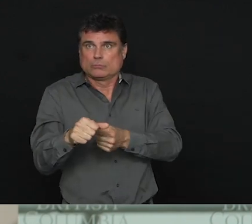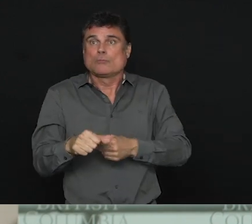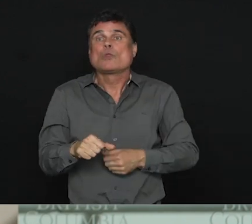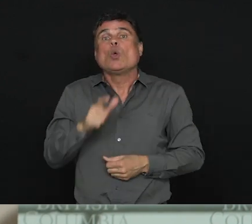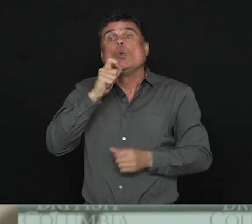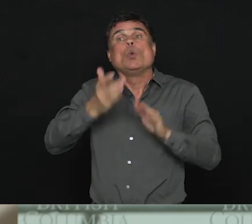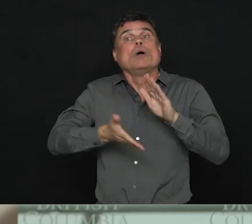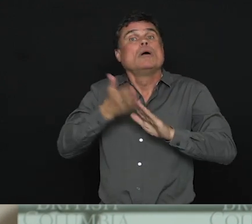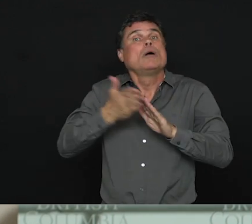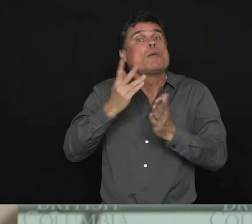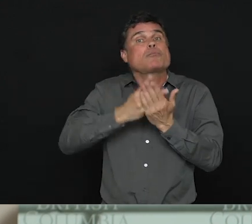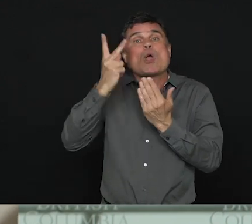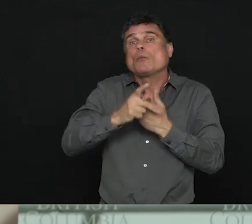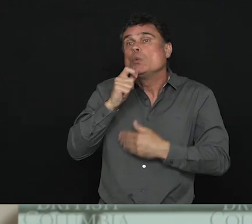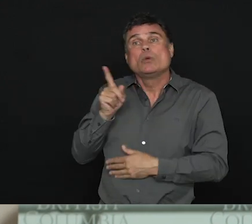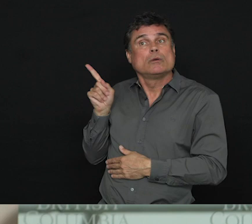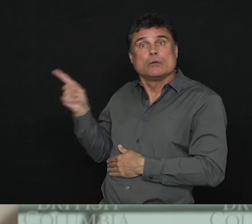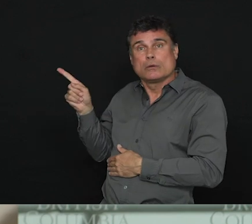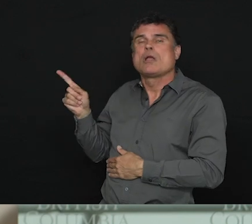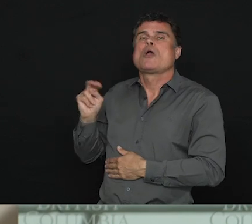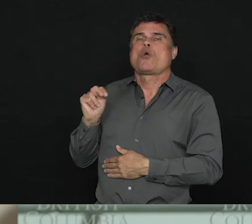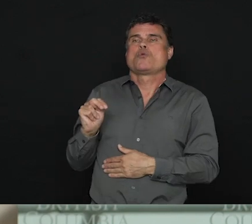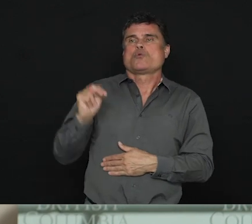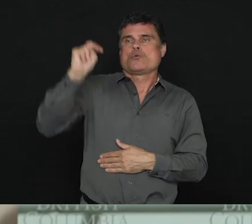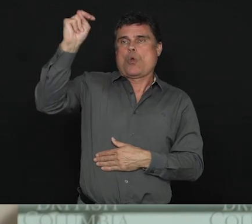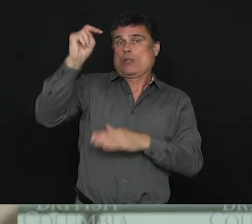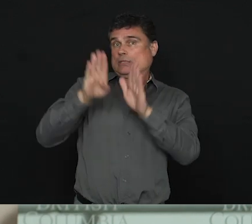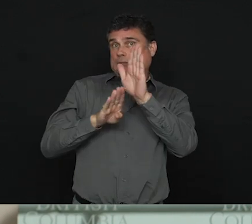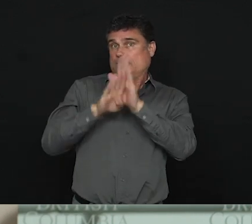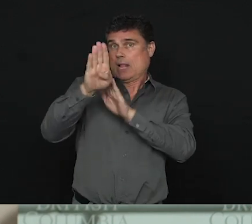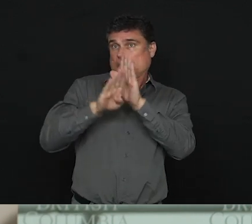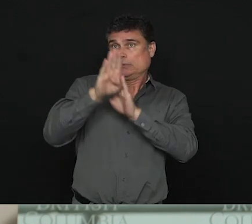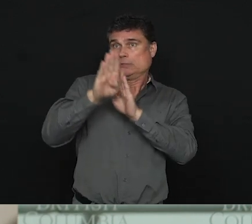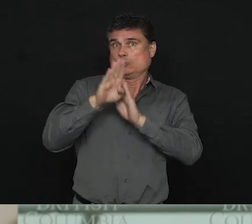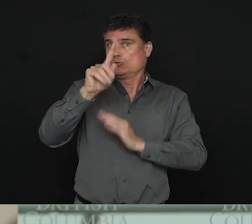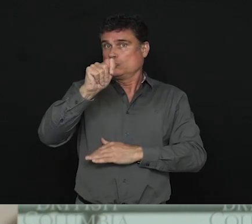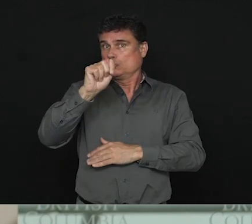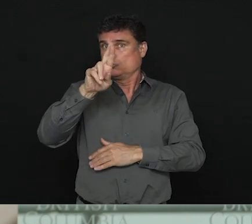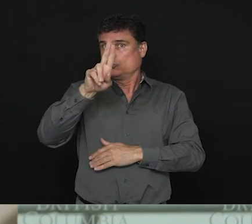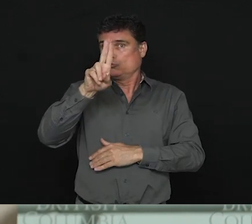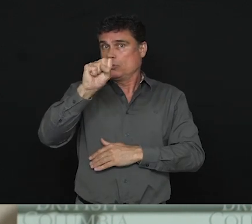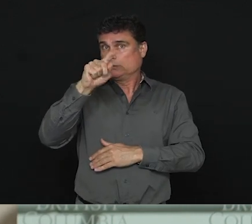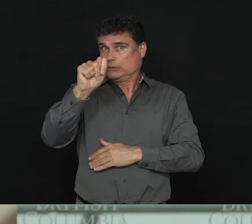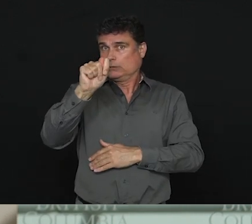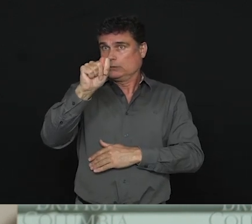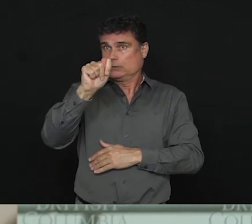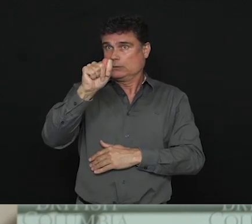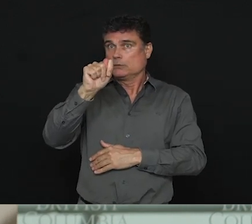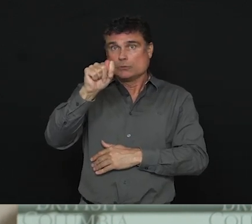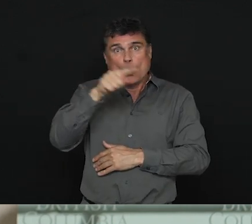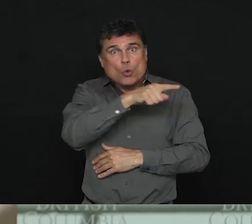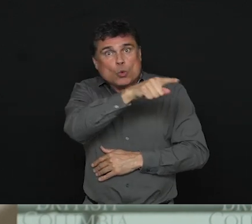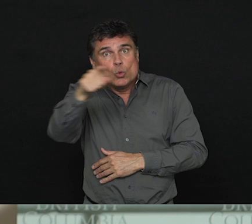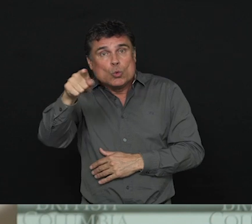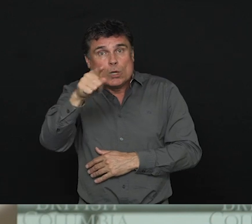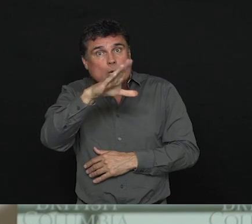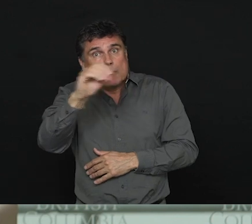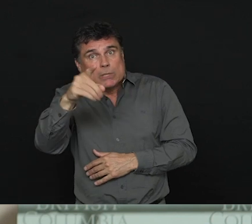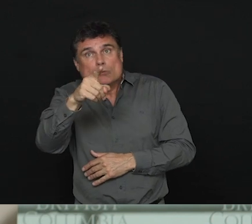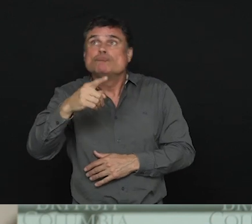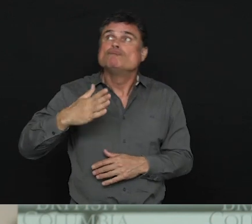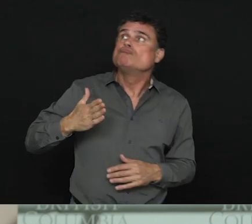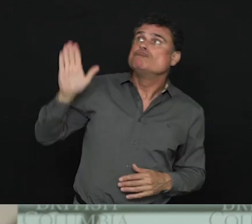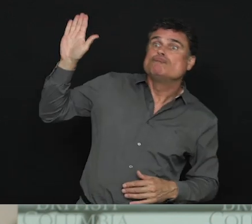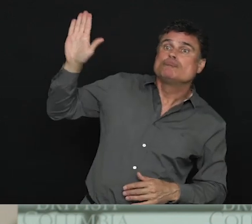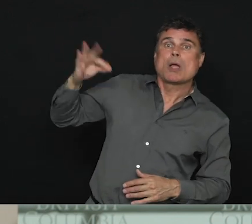applications on a first-come, first-served basis. And they will provide speedy approvals for the project that can be completed